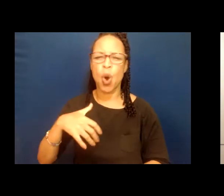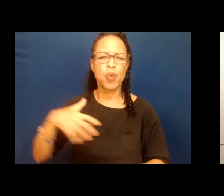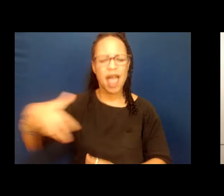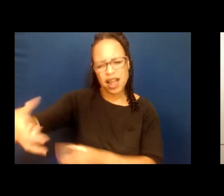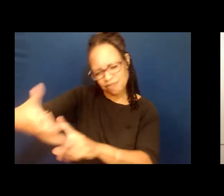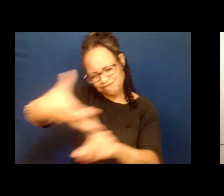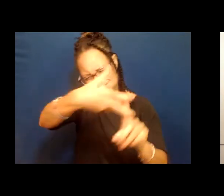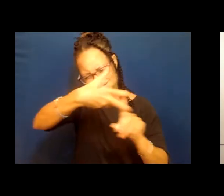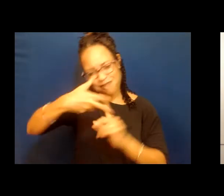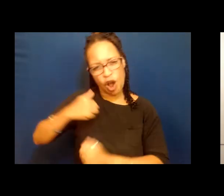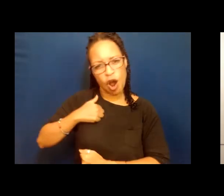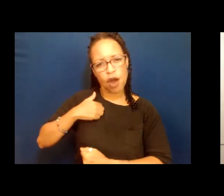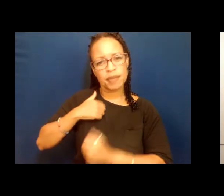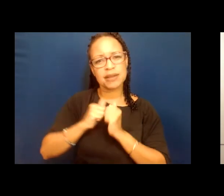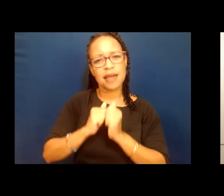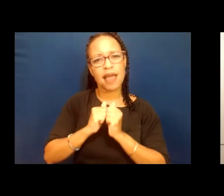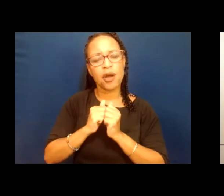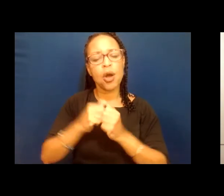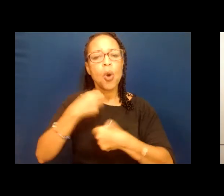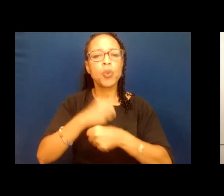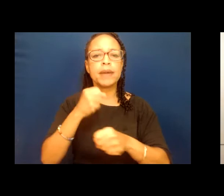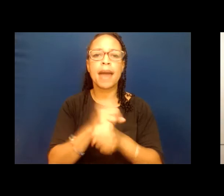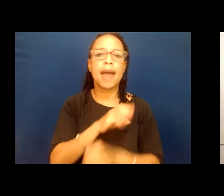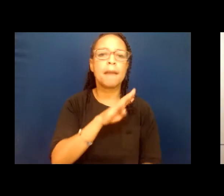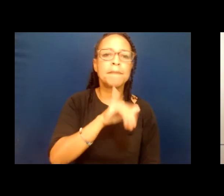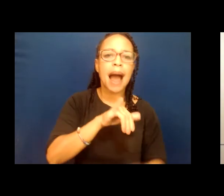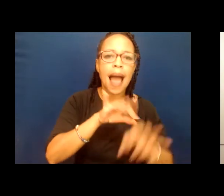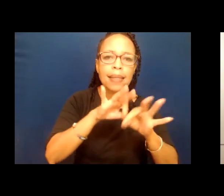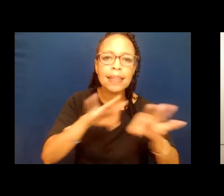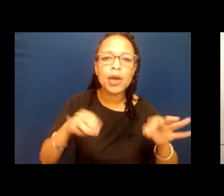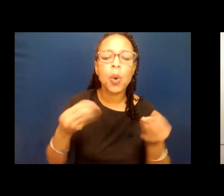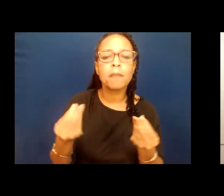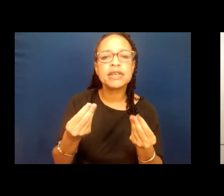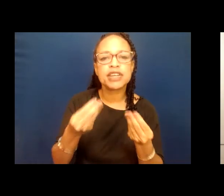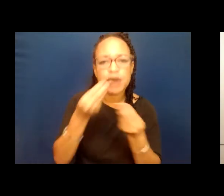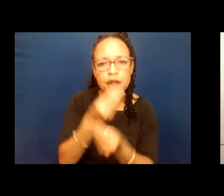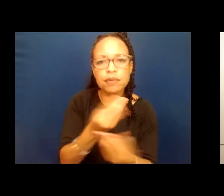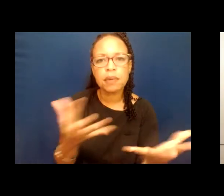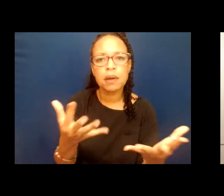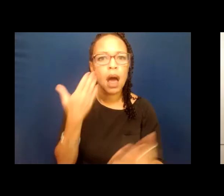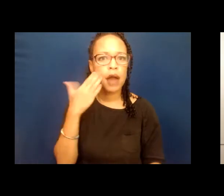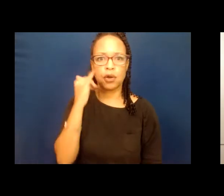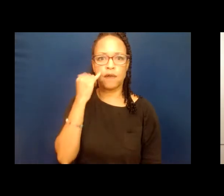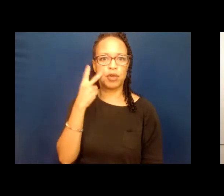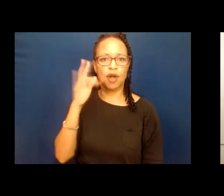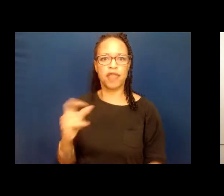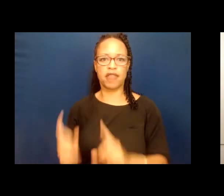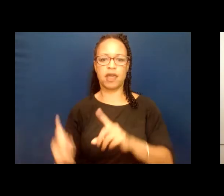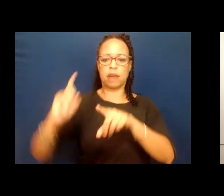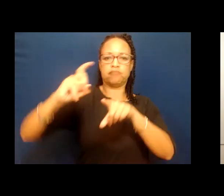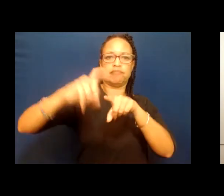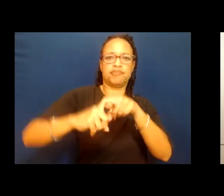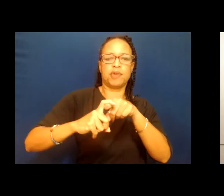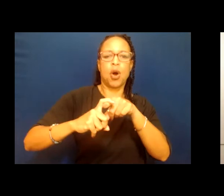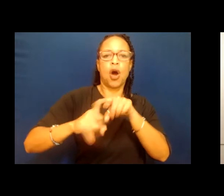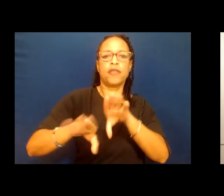quickly. We produced bilingual materials very quickly. I'm not sure if you ever saw our door hanger, but it was English and